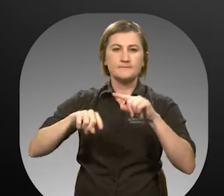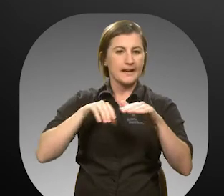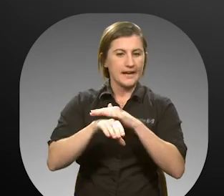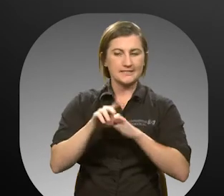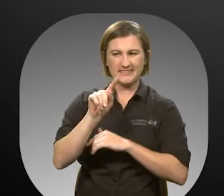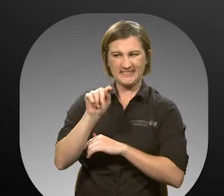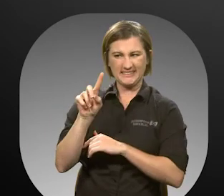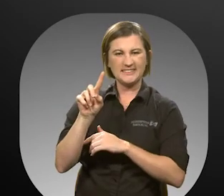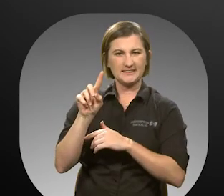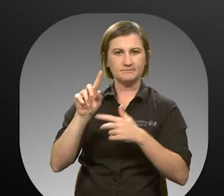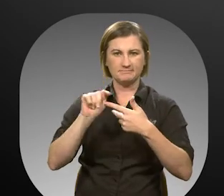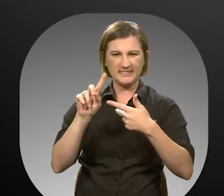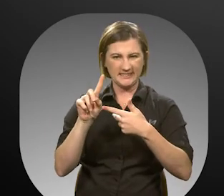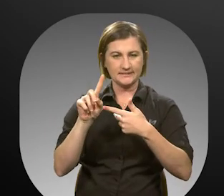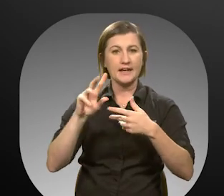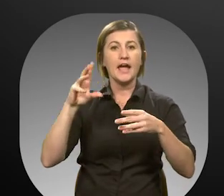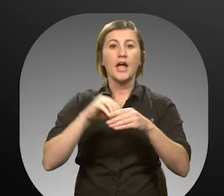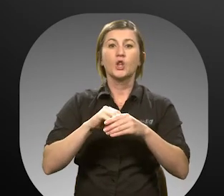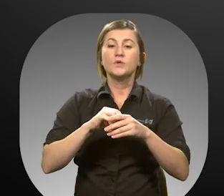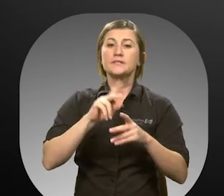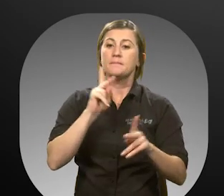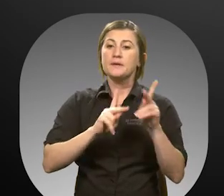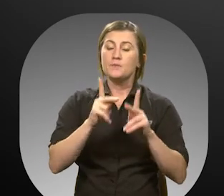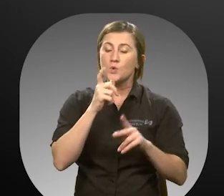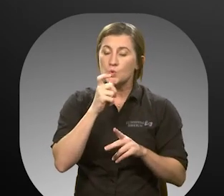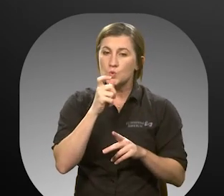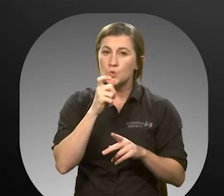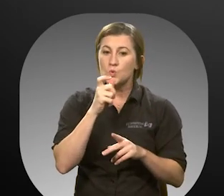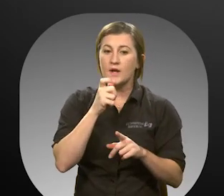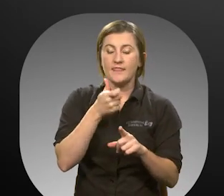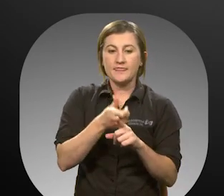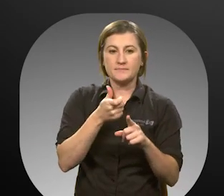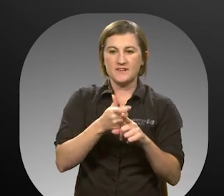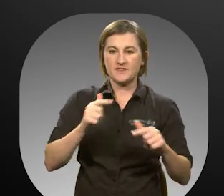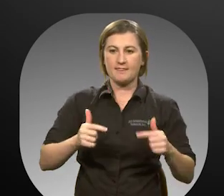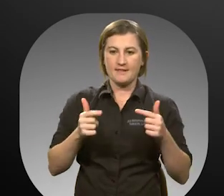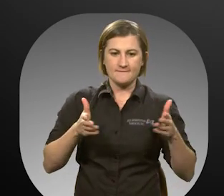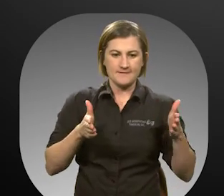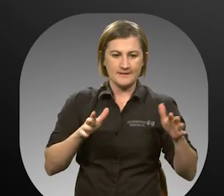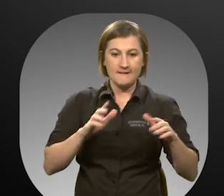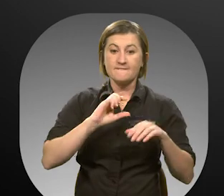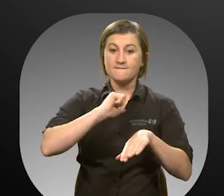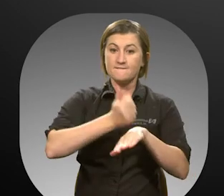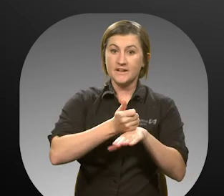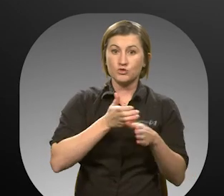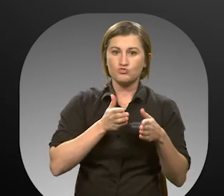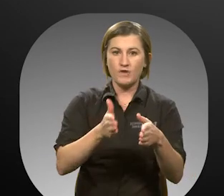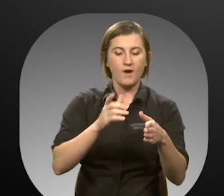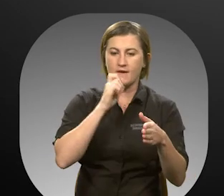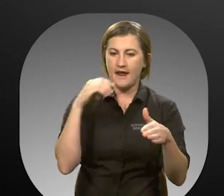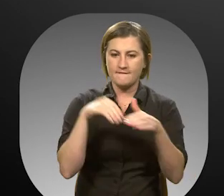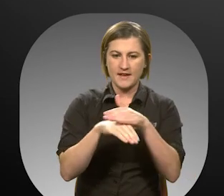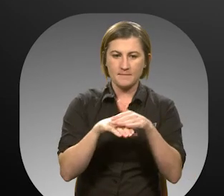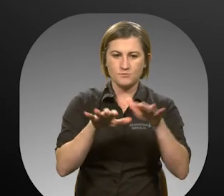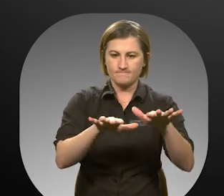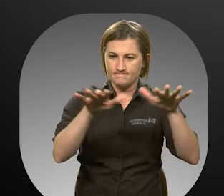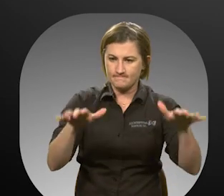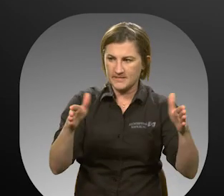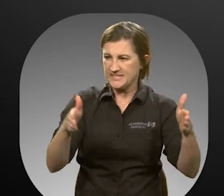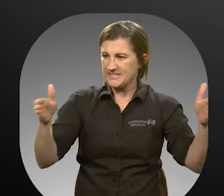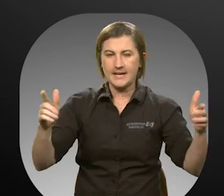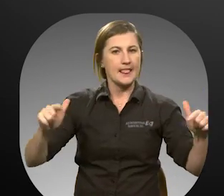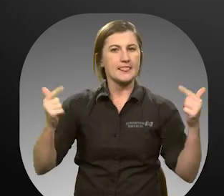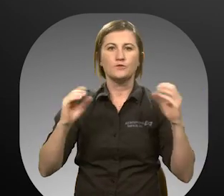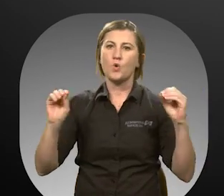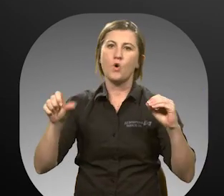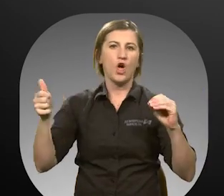TD, includes qualifying individuals located in areas where fixed-route service is not available and who